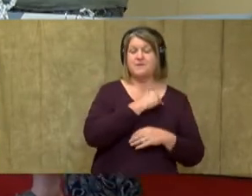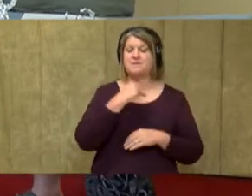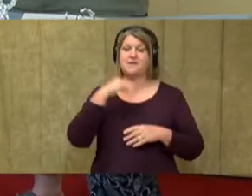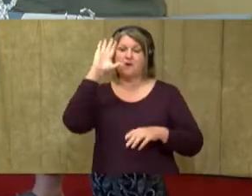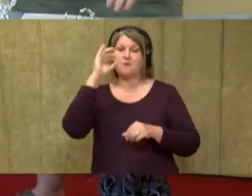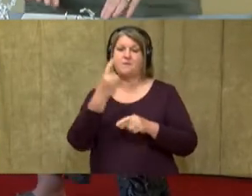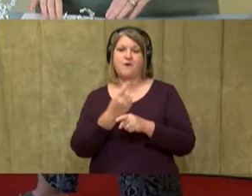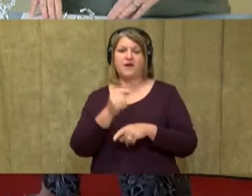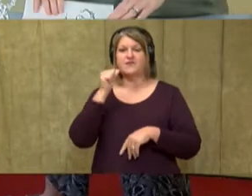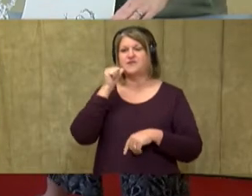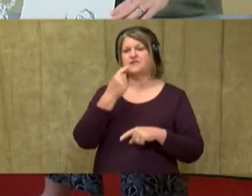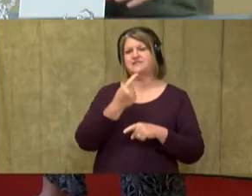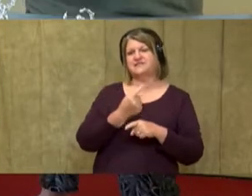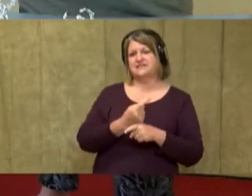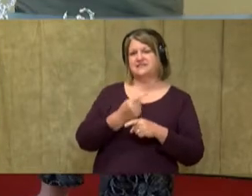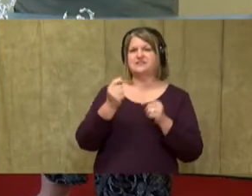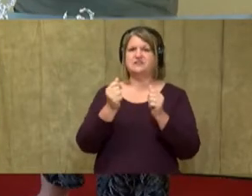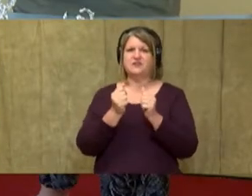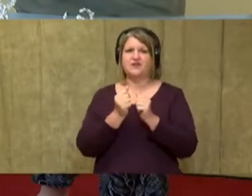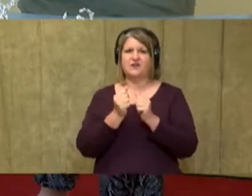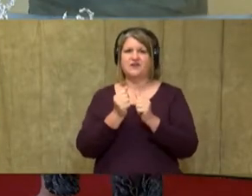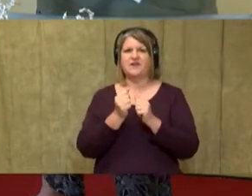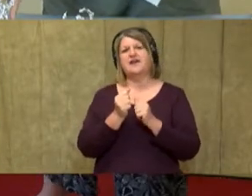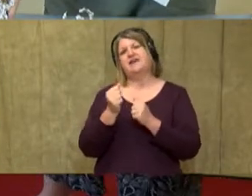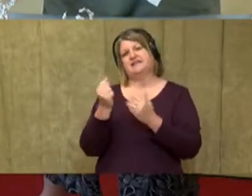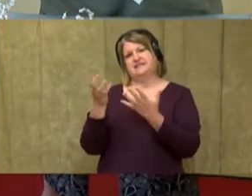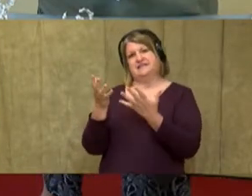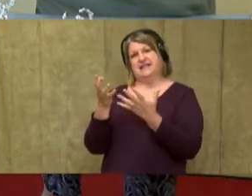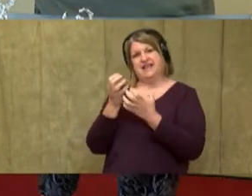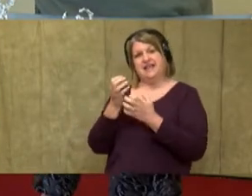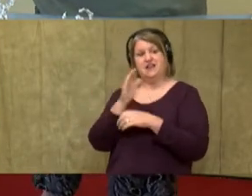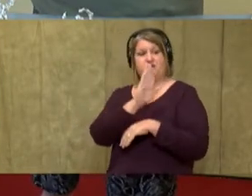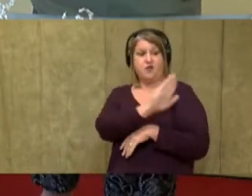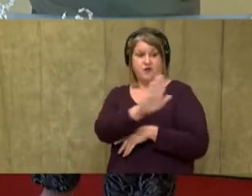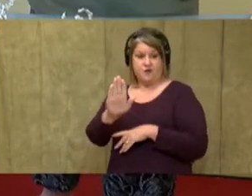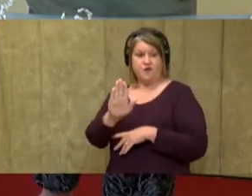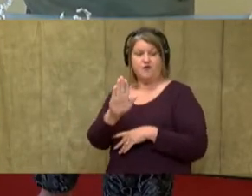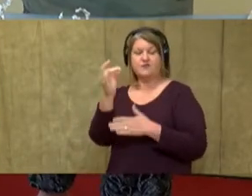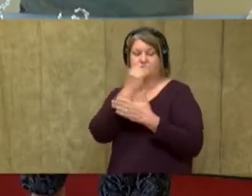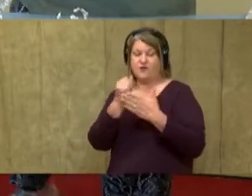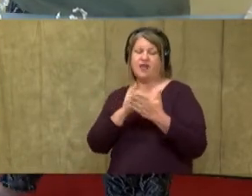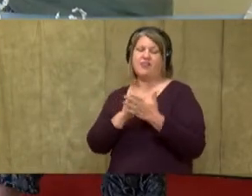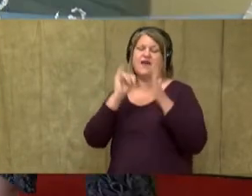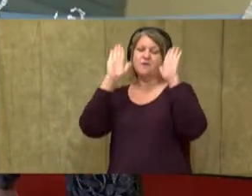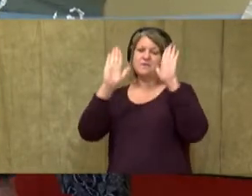pose for you so you can capture this gesture drawing. That'd be great. All right. So sometimes the artist will use